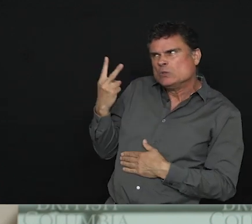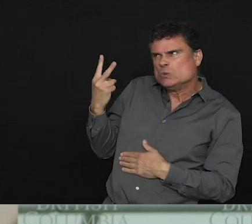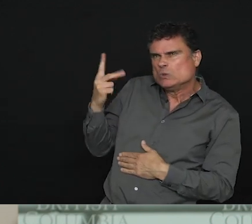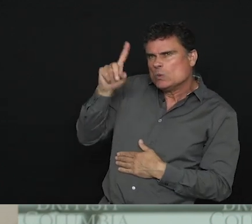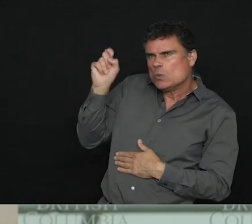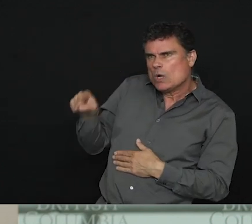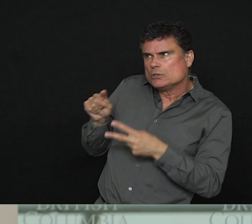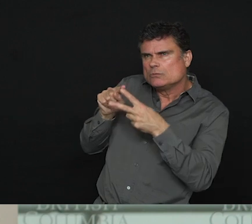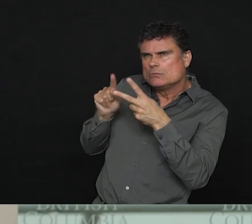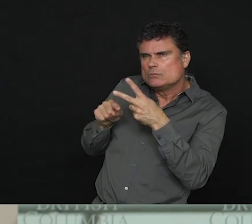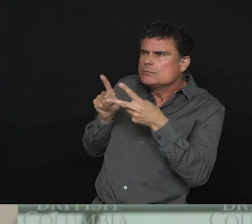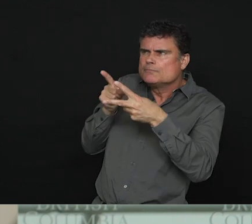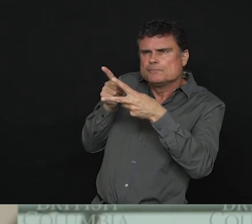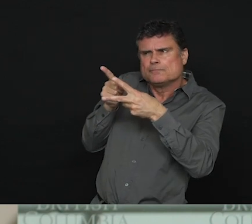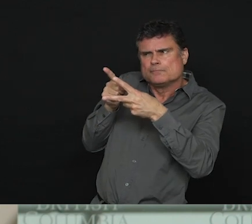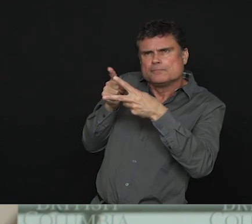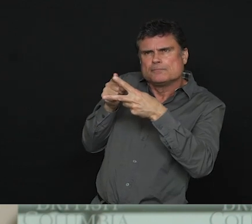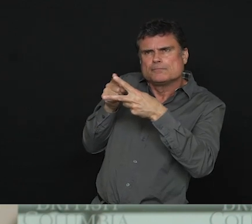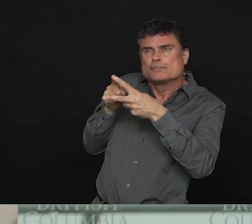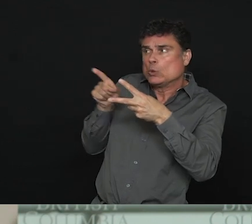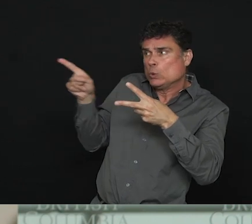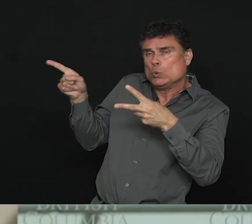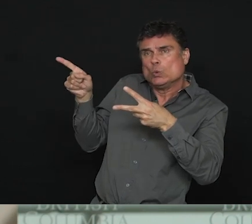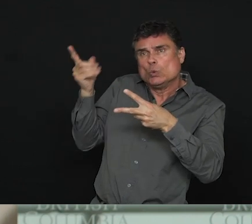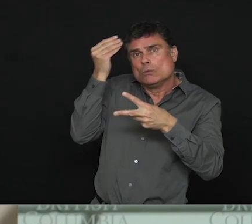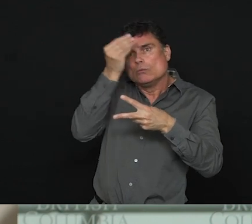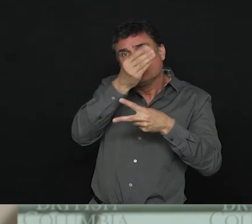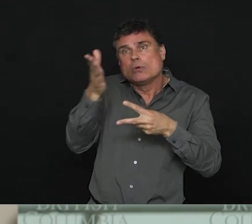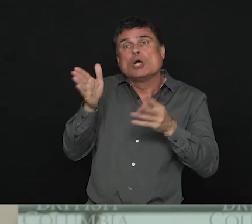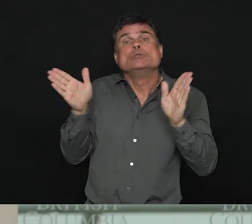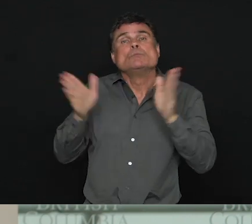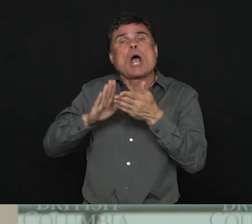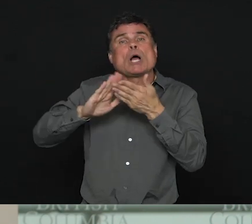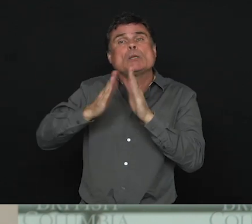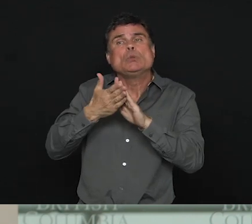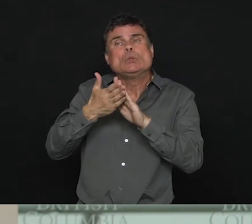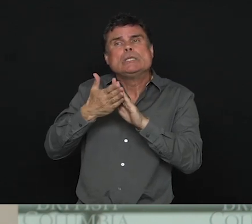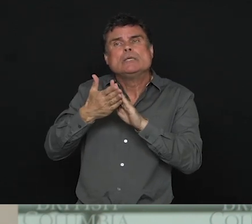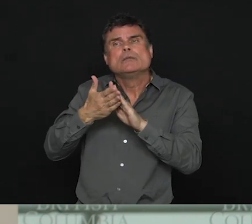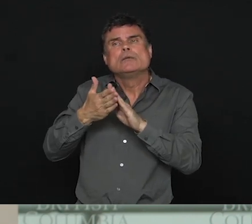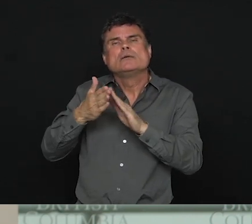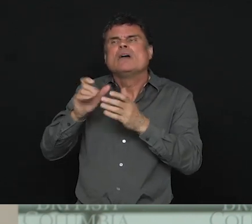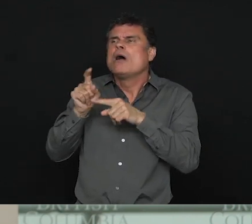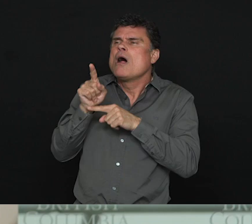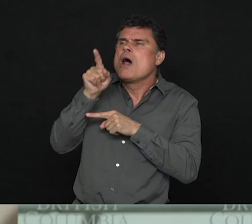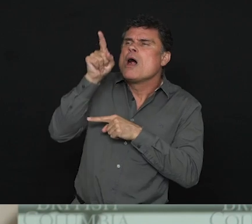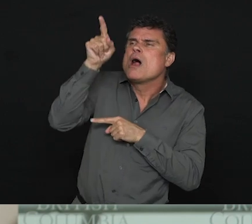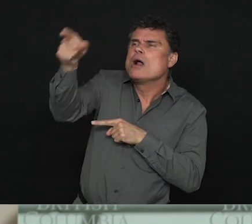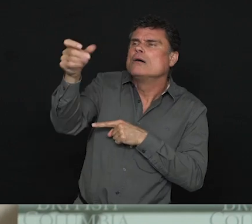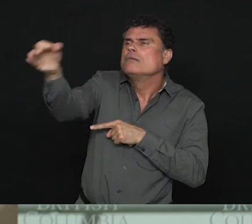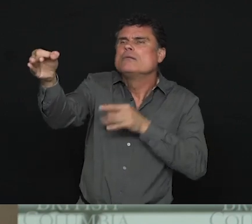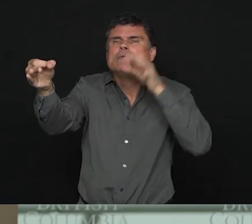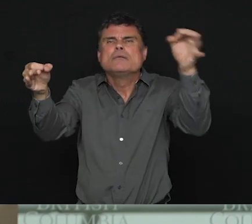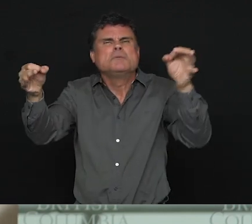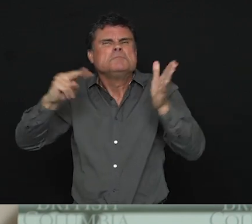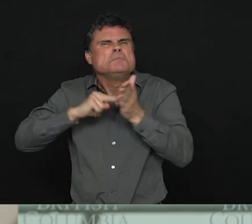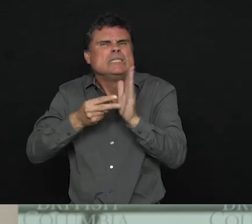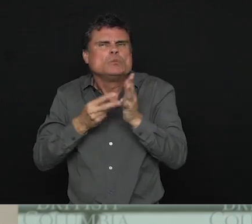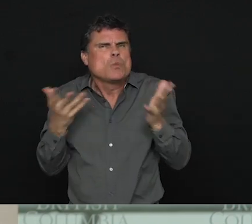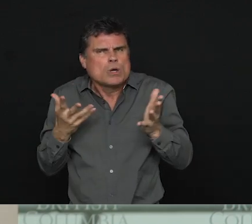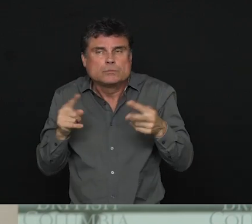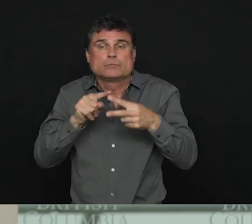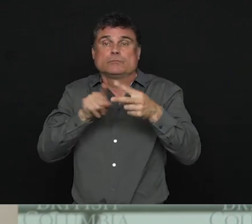What, first of all, what is considered a smaller remote community and how much new money is being announced today? Yes.